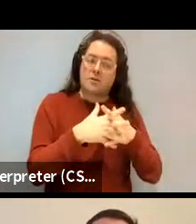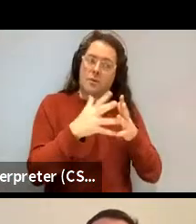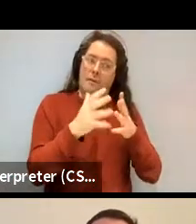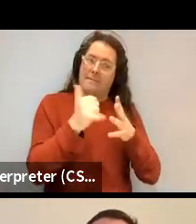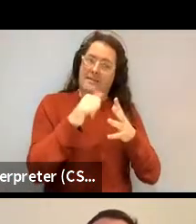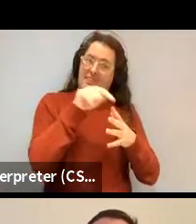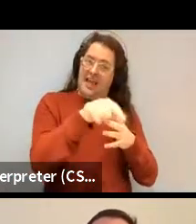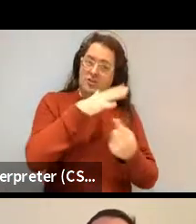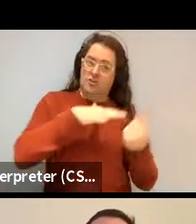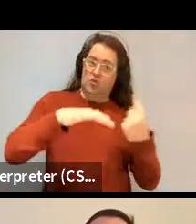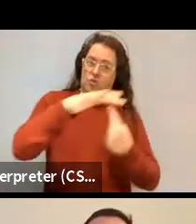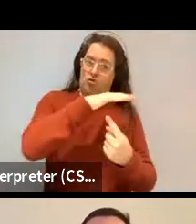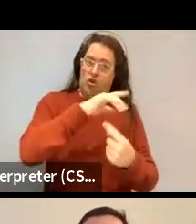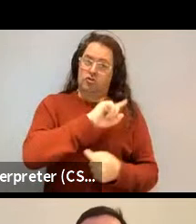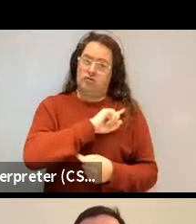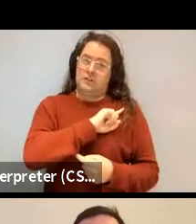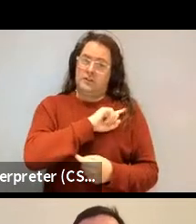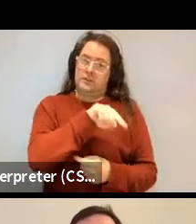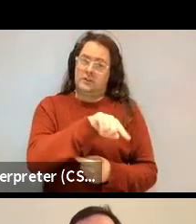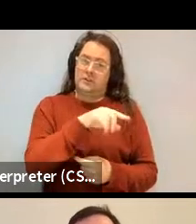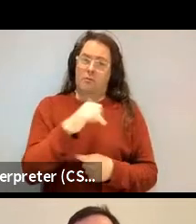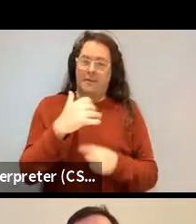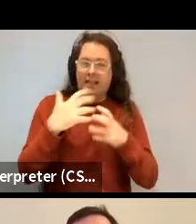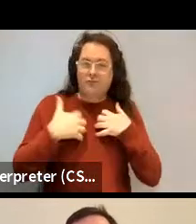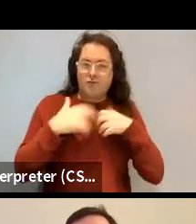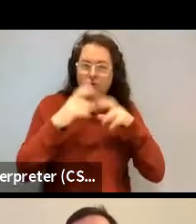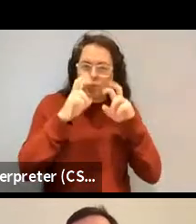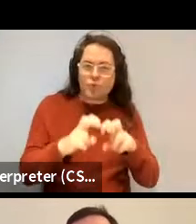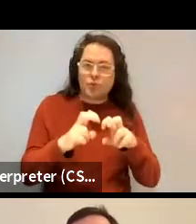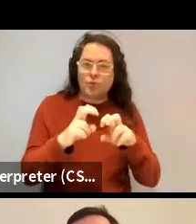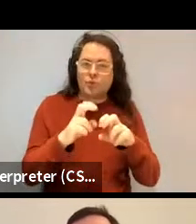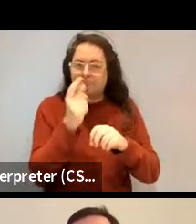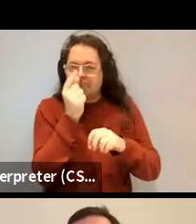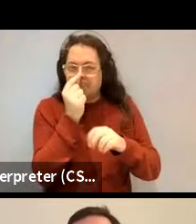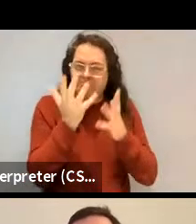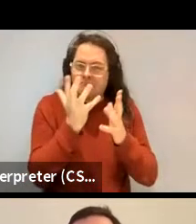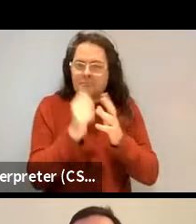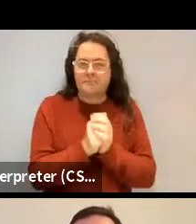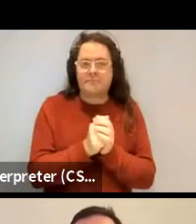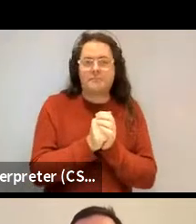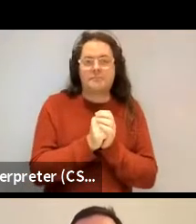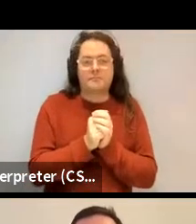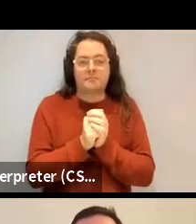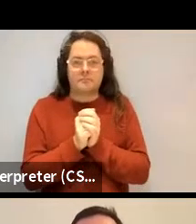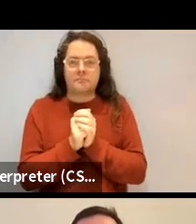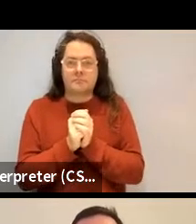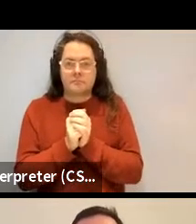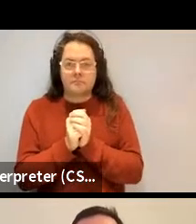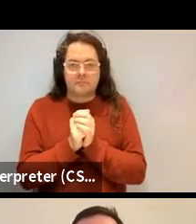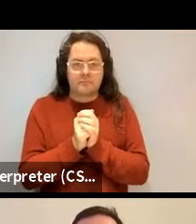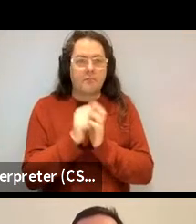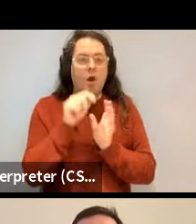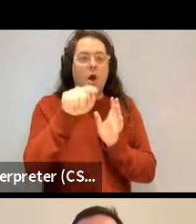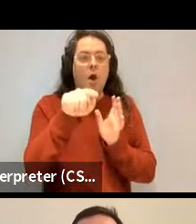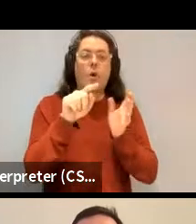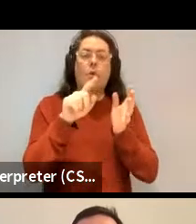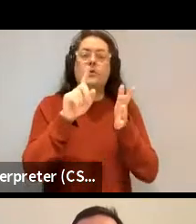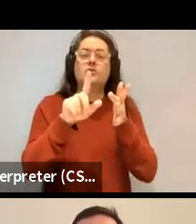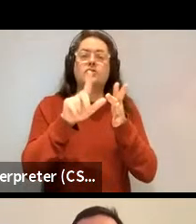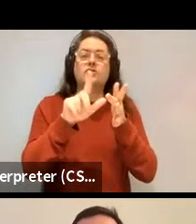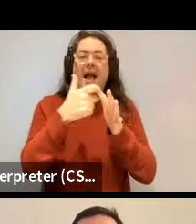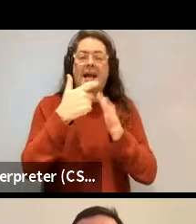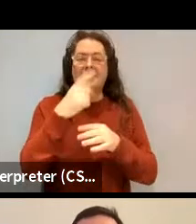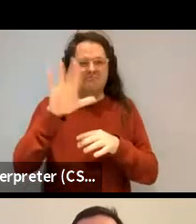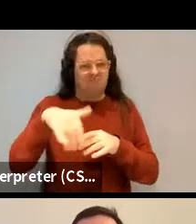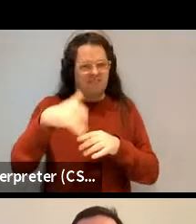sociological influences. Yeah. I don't, I'm not sure. Thanks. Yeah. We can map those for you. We can do a big Twitter map and get the, uh,